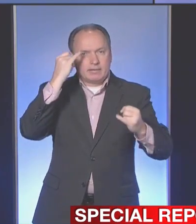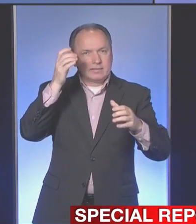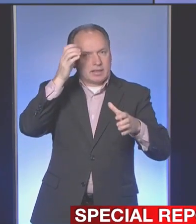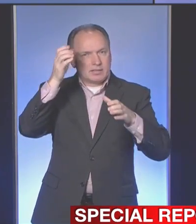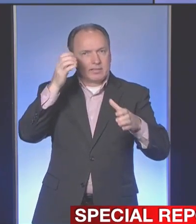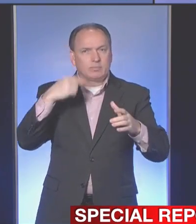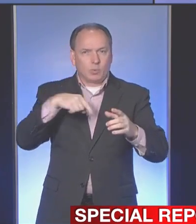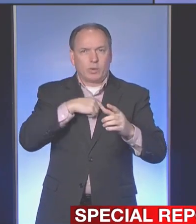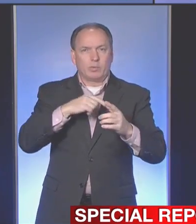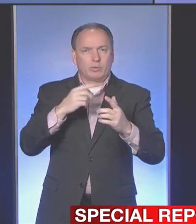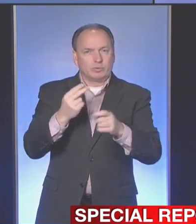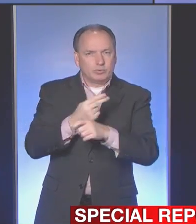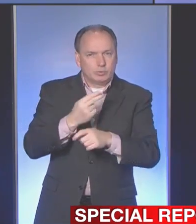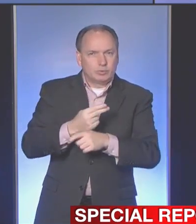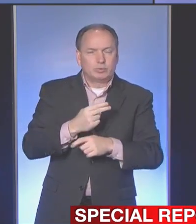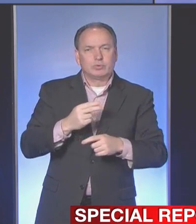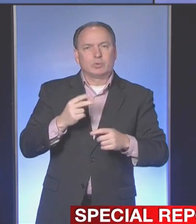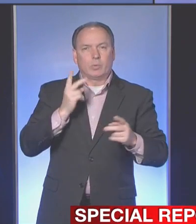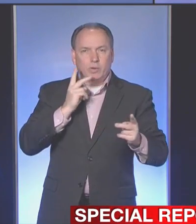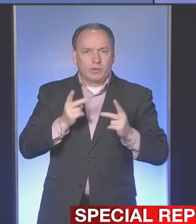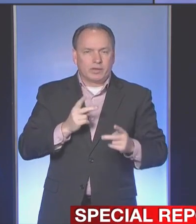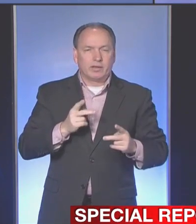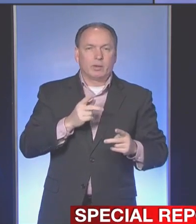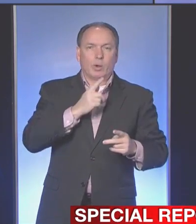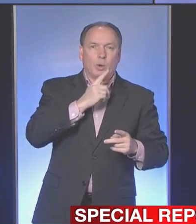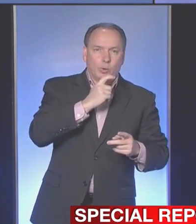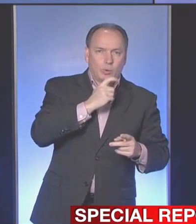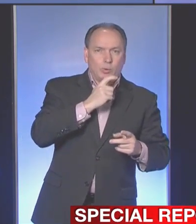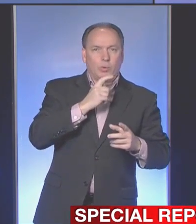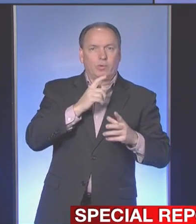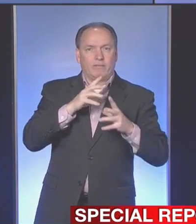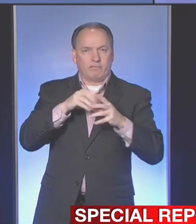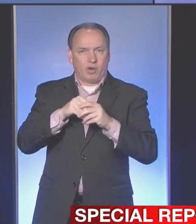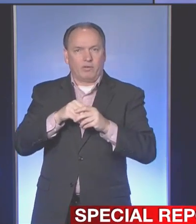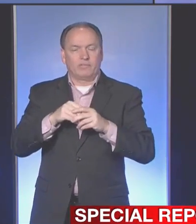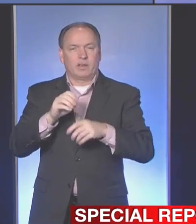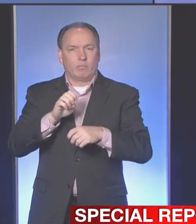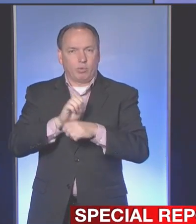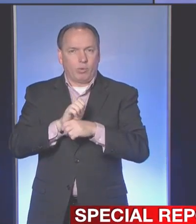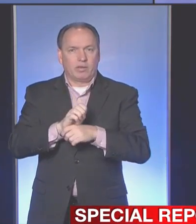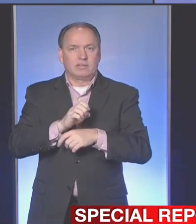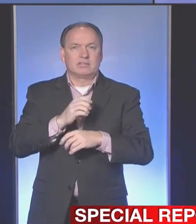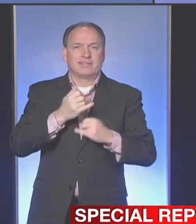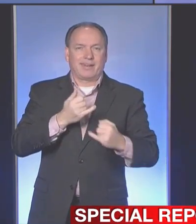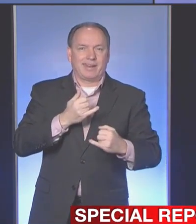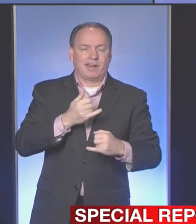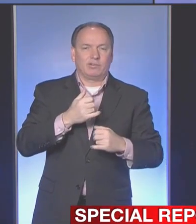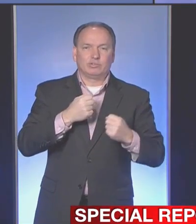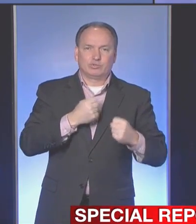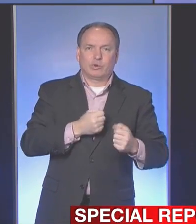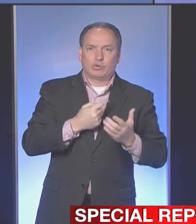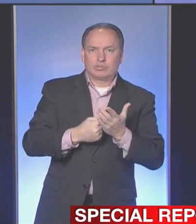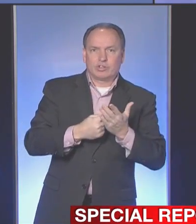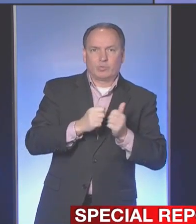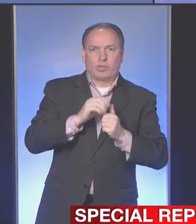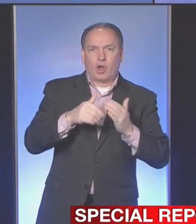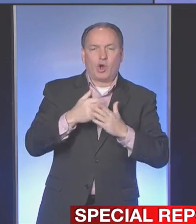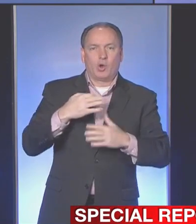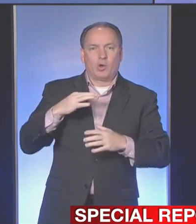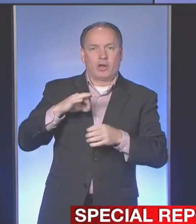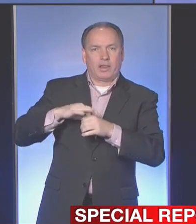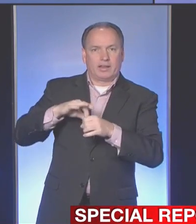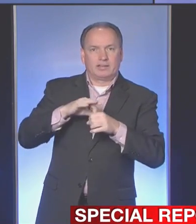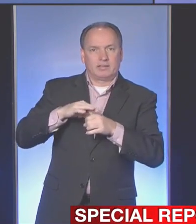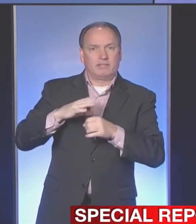You know, we are looking at personnel right now and we are having, you know, strong discussions with all of our elected officials about that